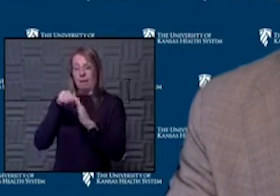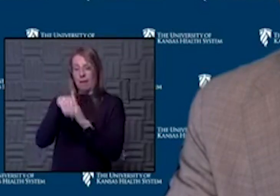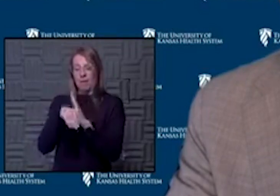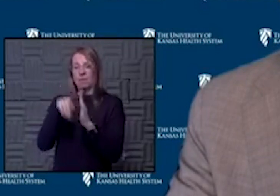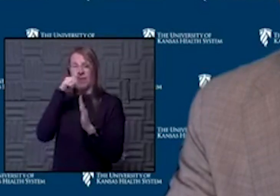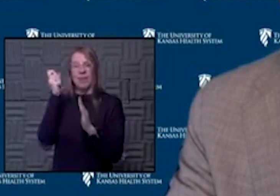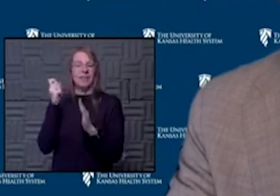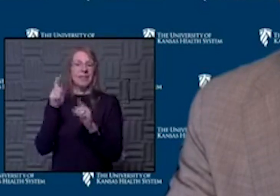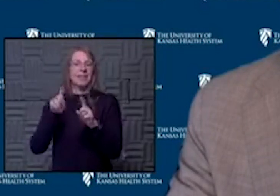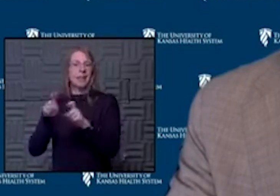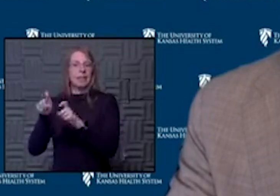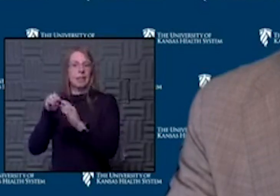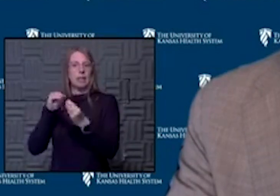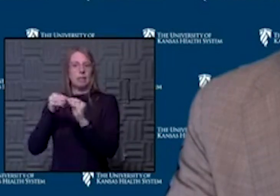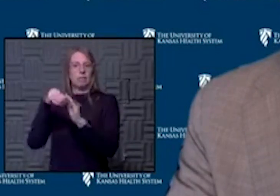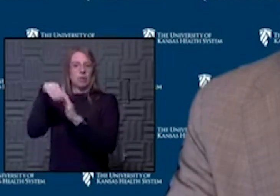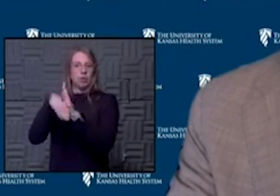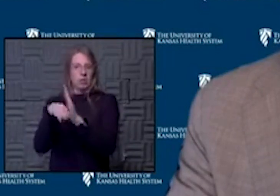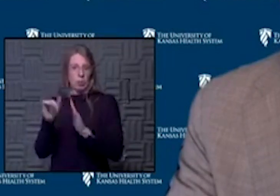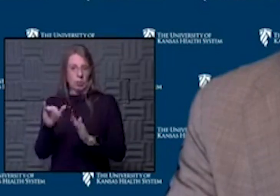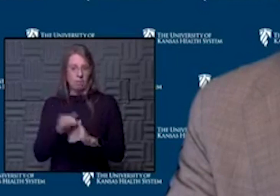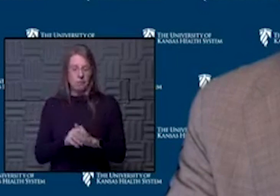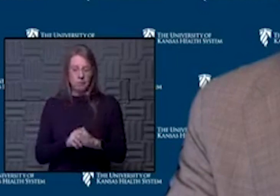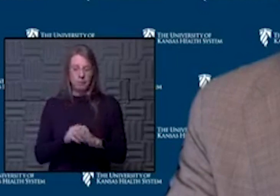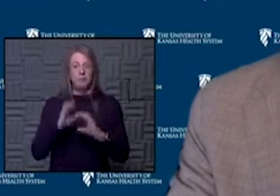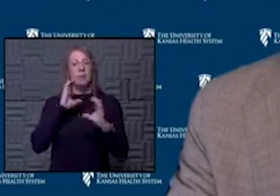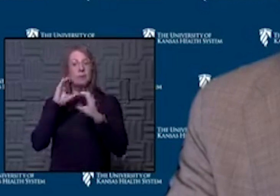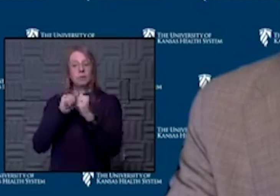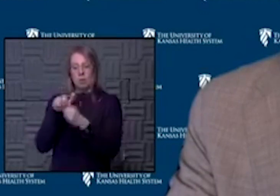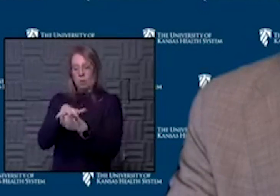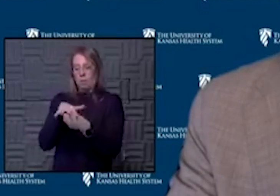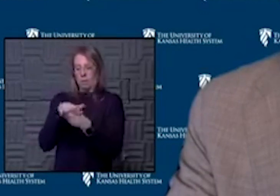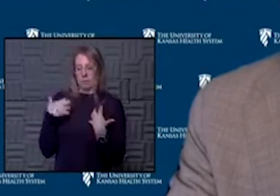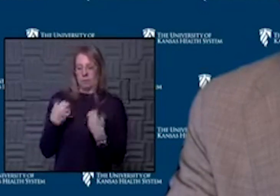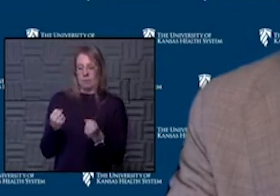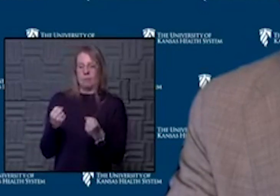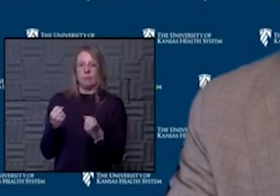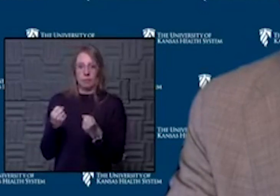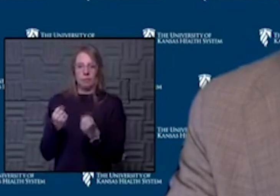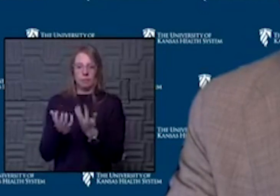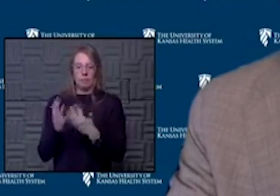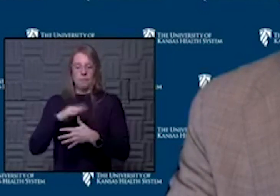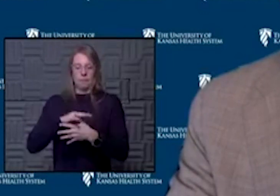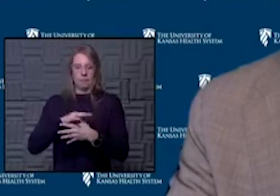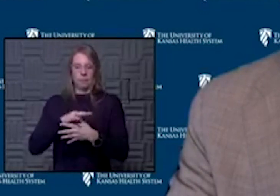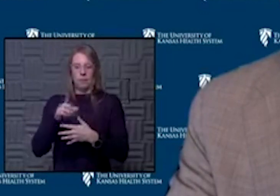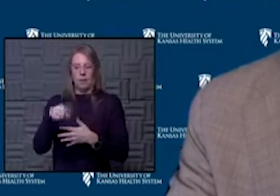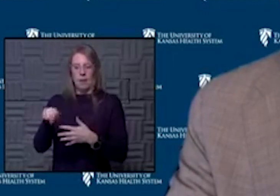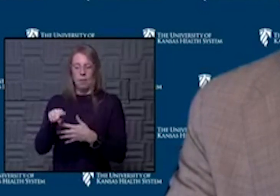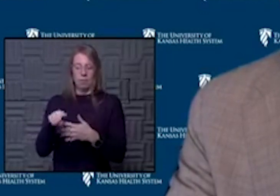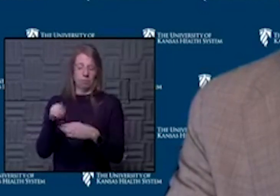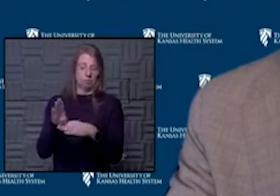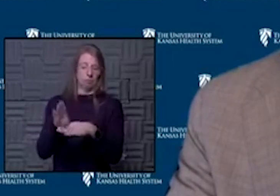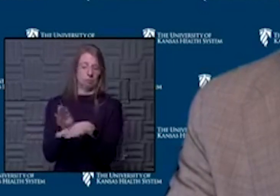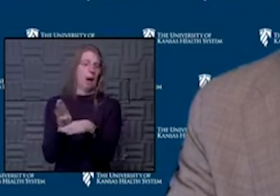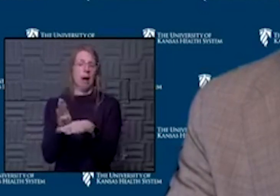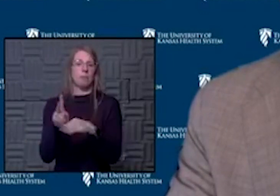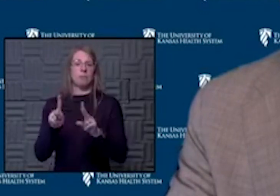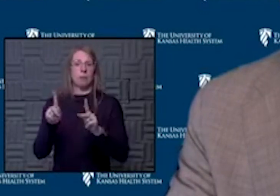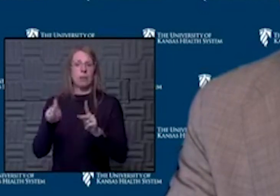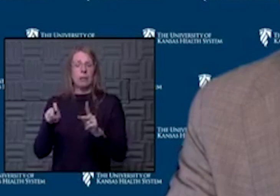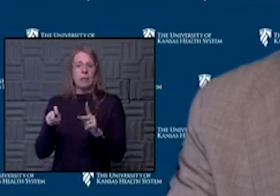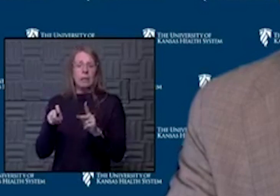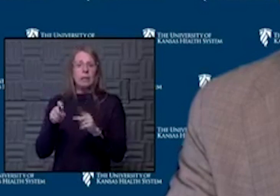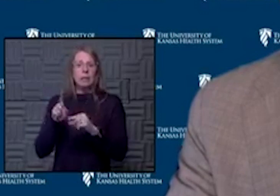in testing. And conversations with local health officials yesterday simply said that they were slammed with people needing testing